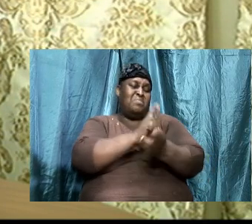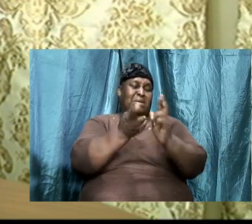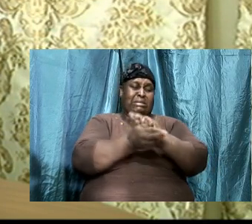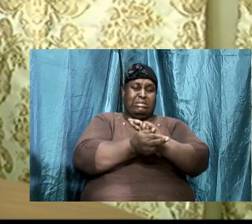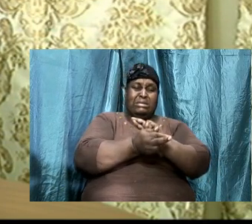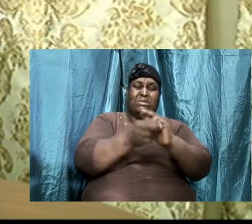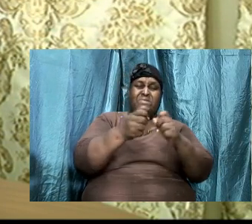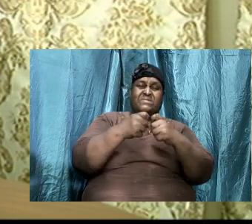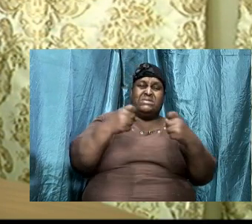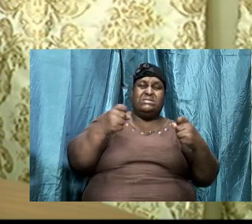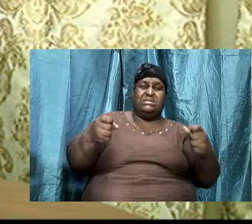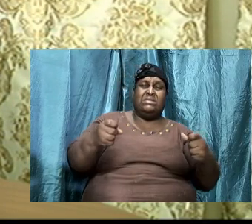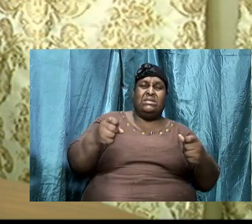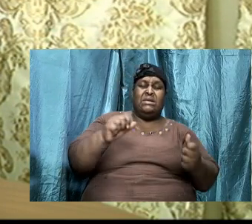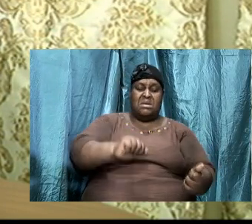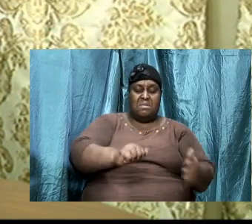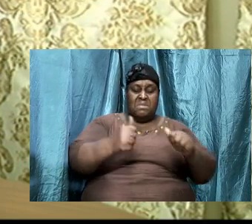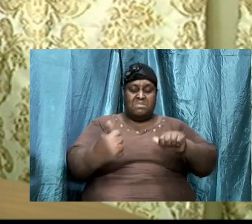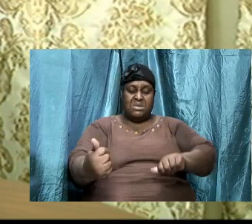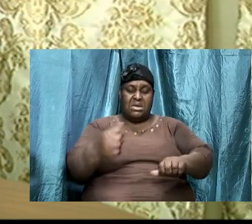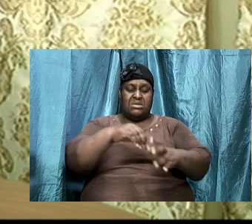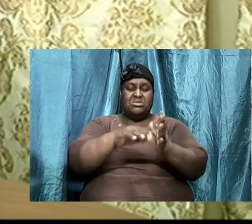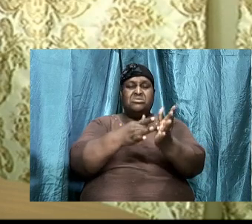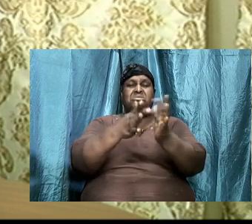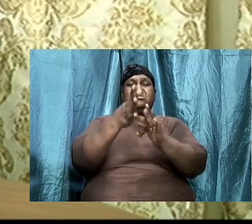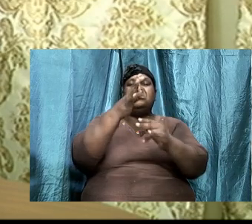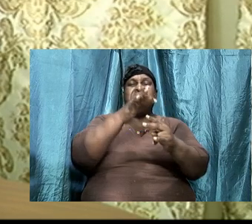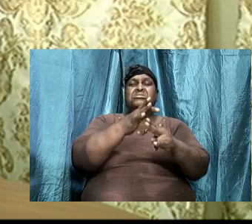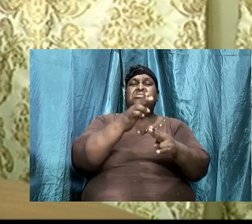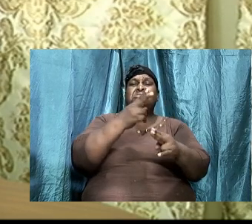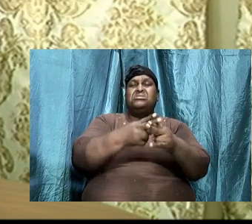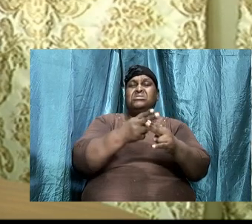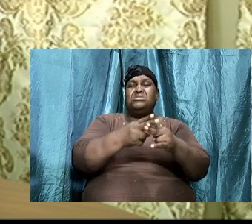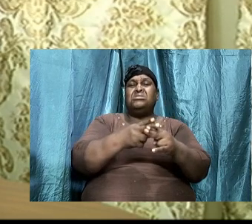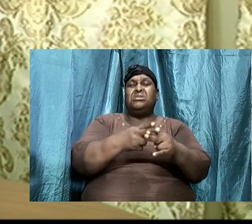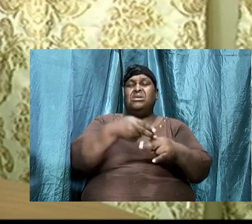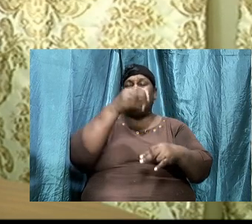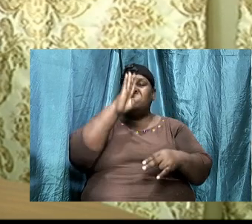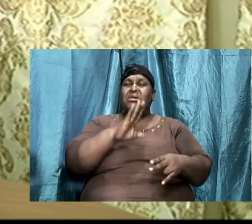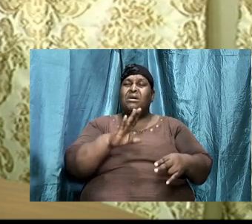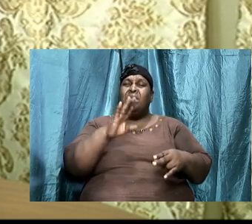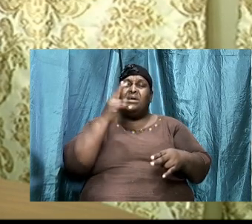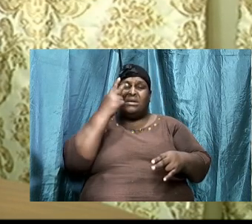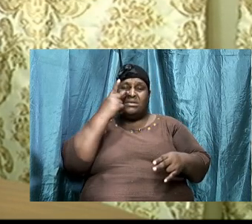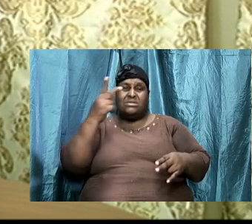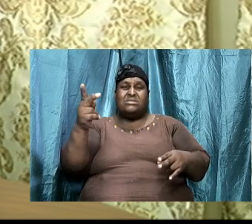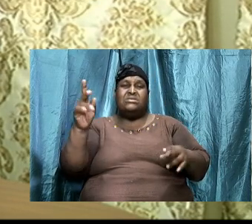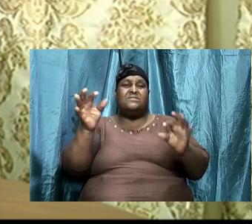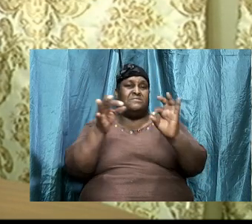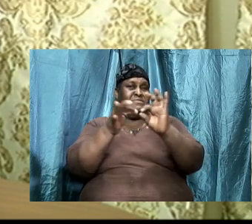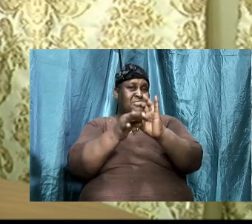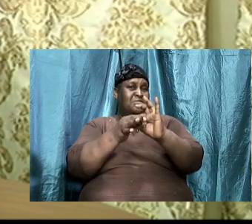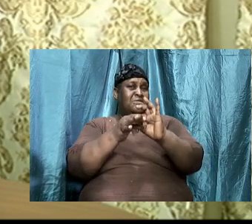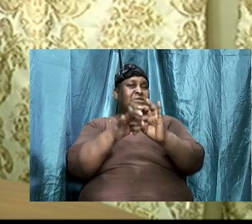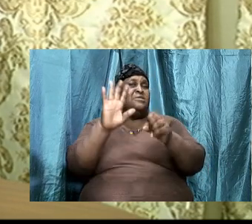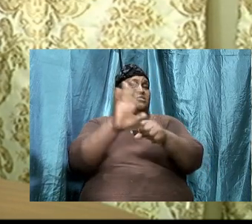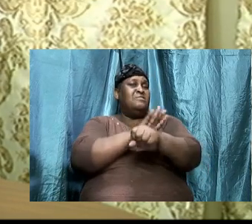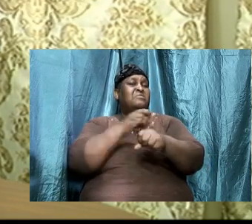sins, baptized in the name of Jesus Christ, and God has seen it fit to fill us with the Holy Ghost.